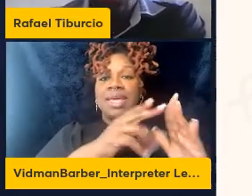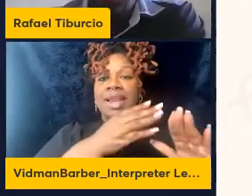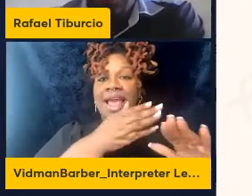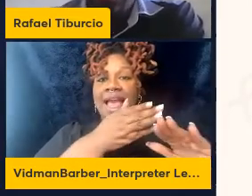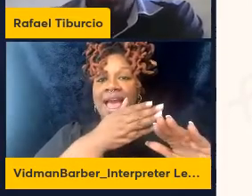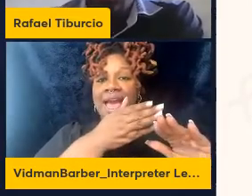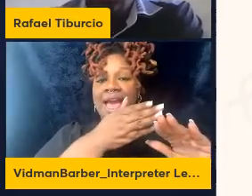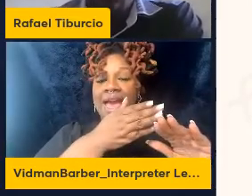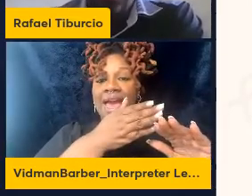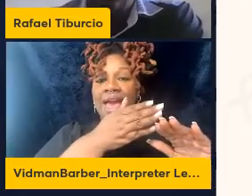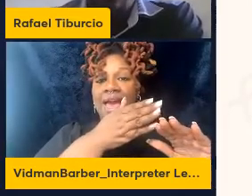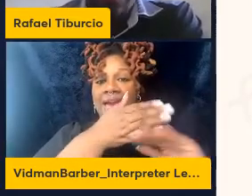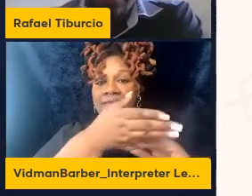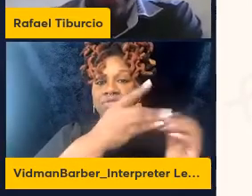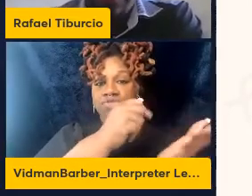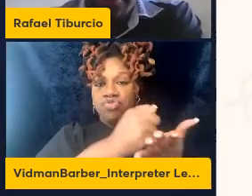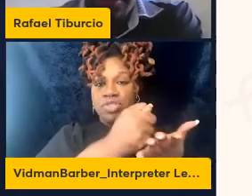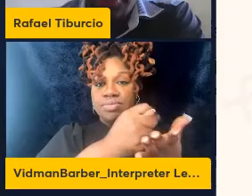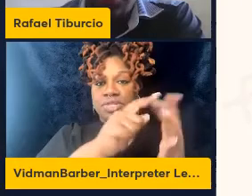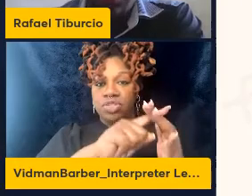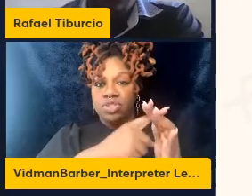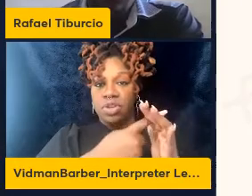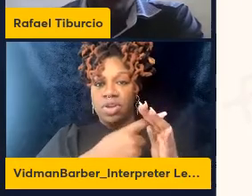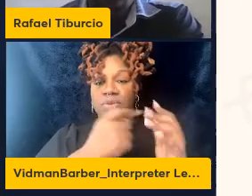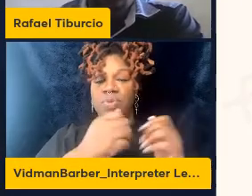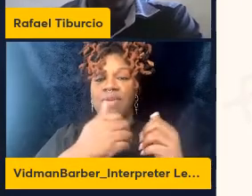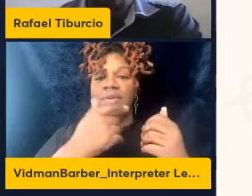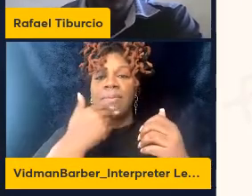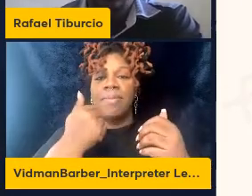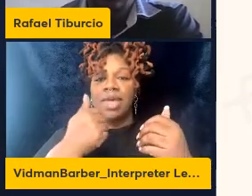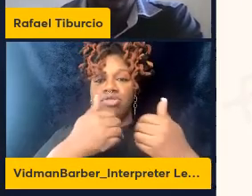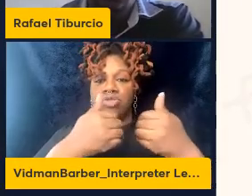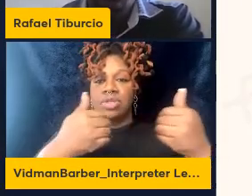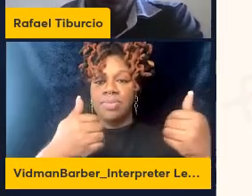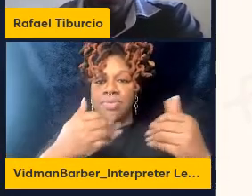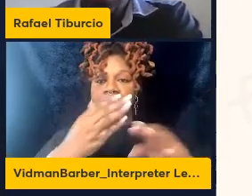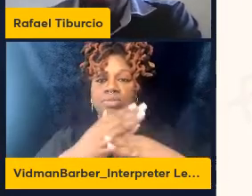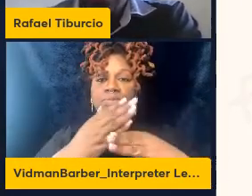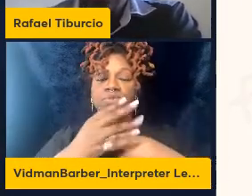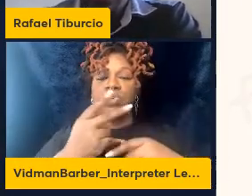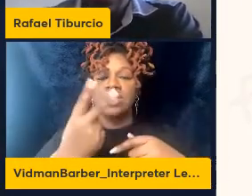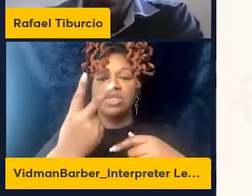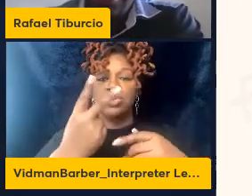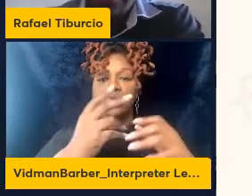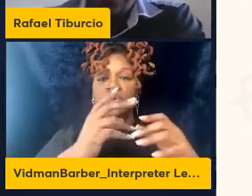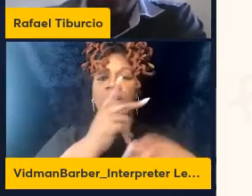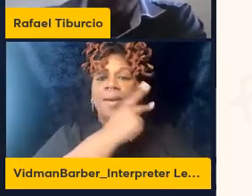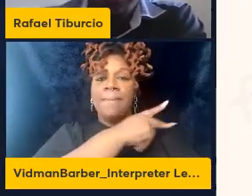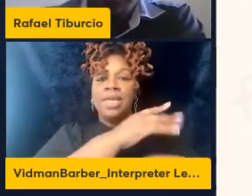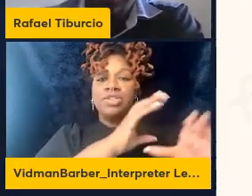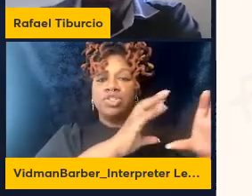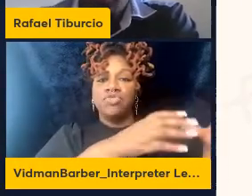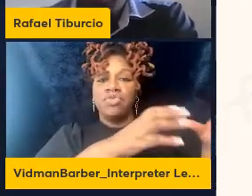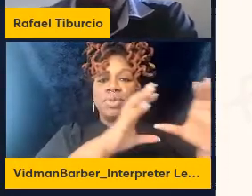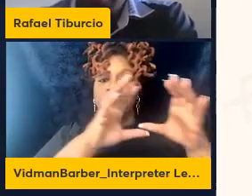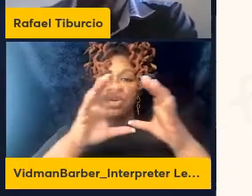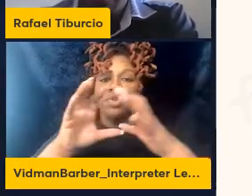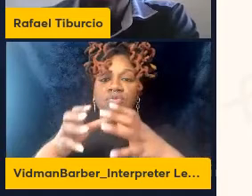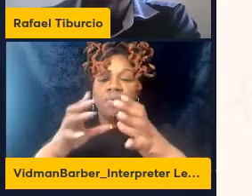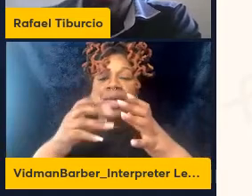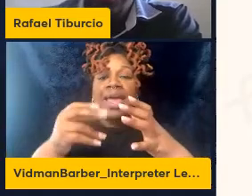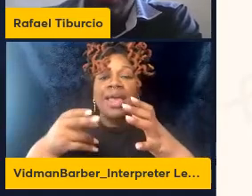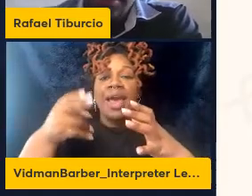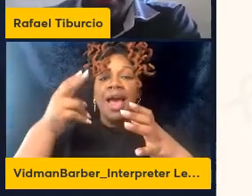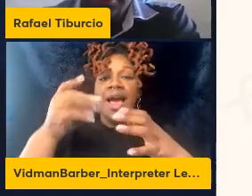treatment initiation we have a better separation of these two patients group and a higher percentage of